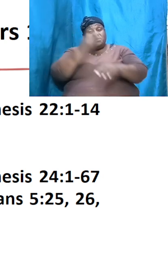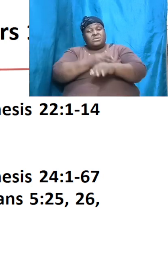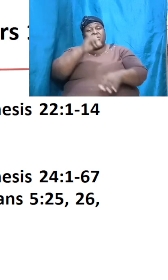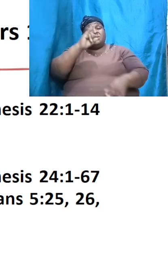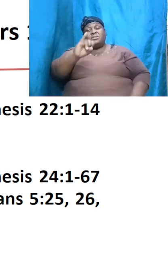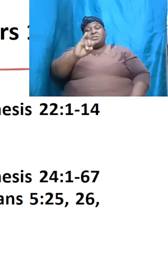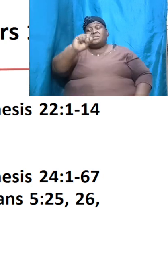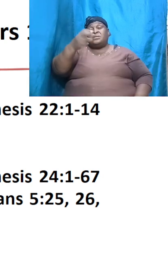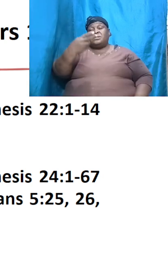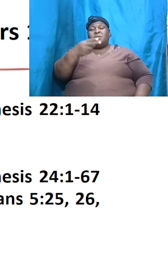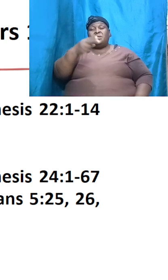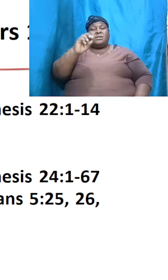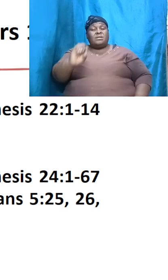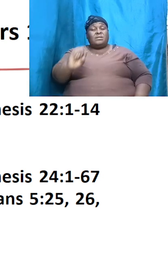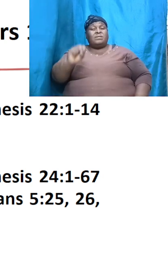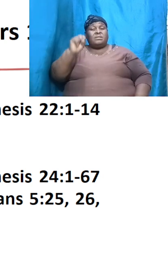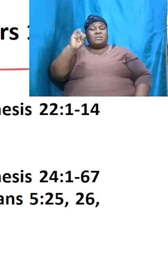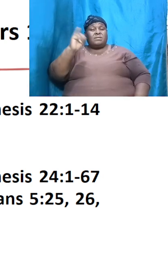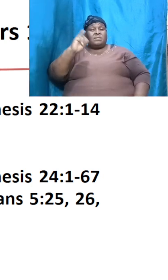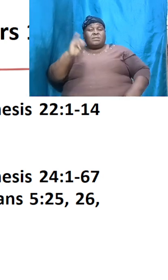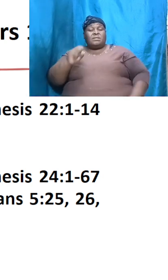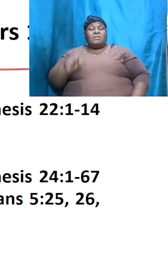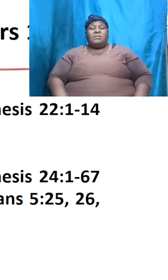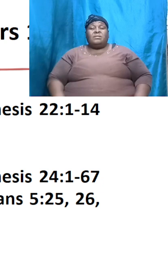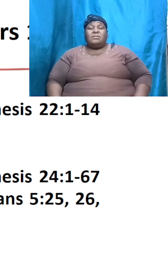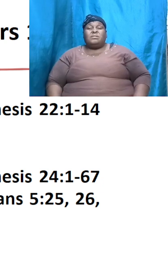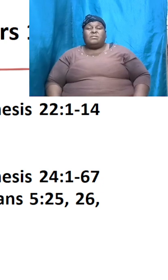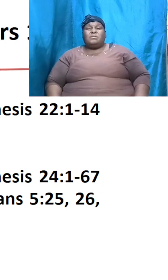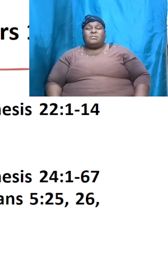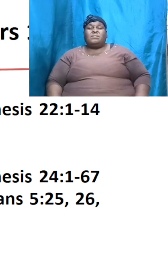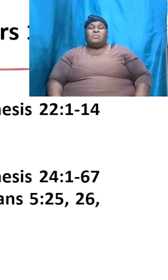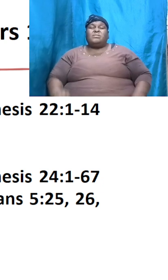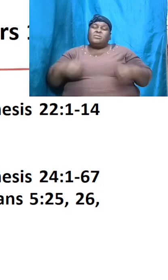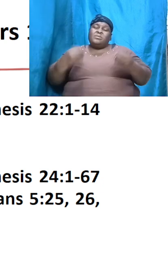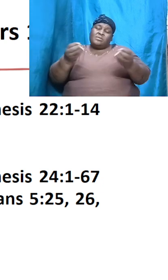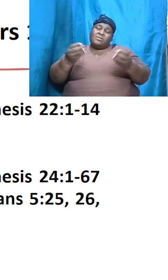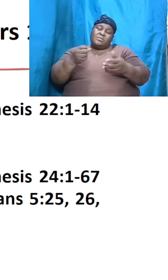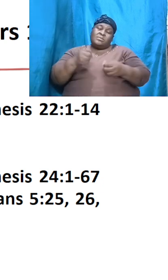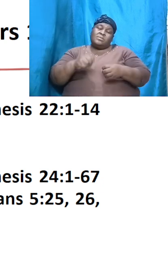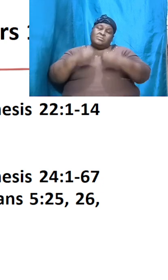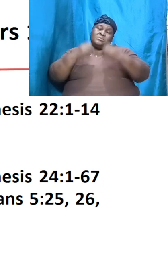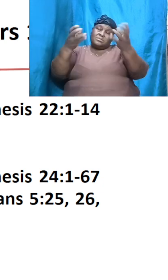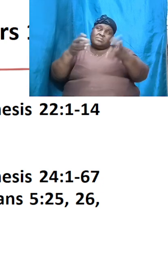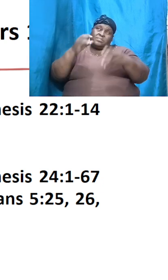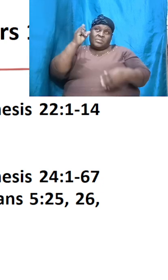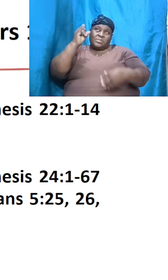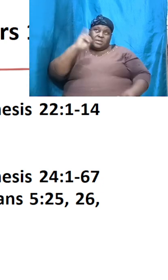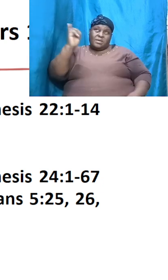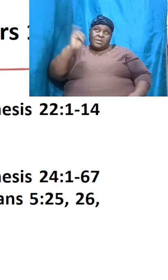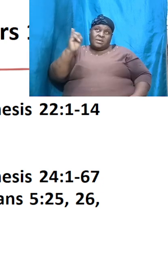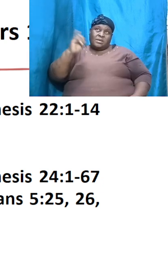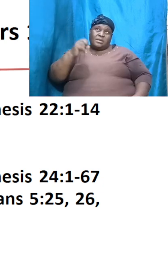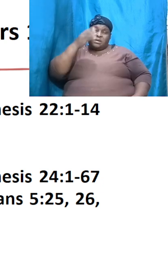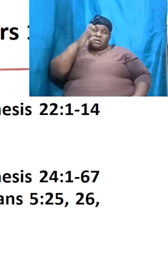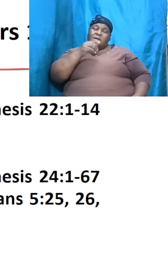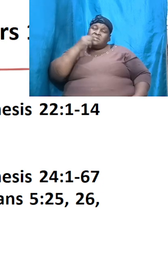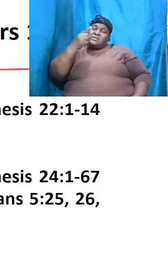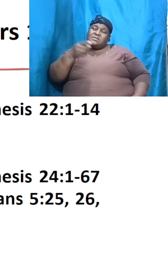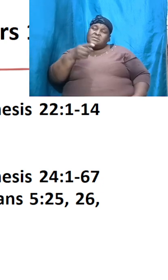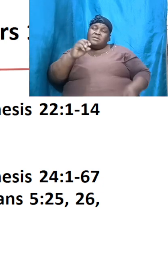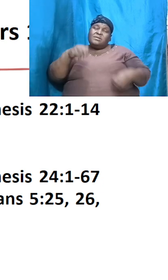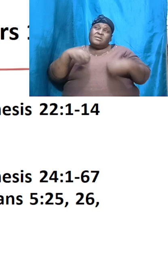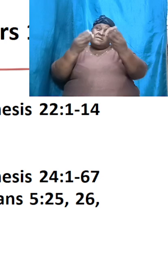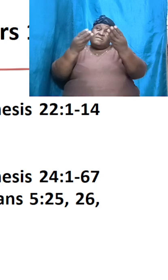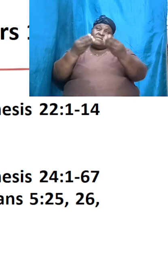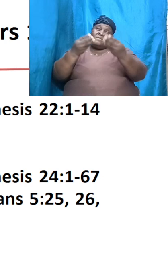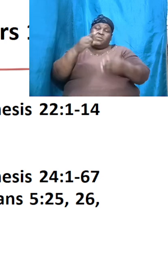when he was going up to offer up his son Isaac he said boy God tell him to offer up your only son